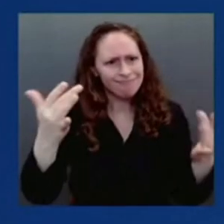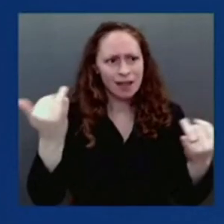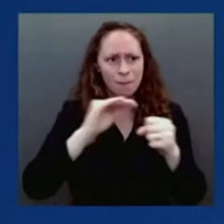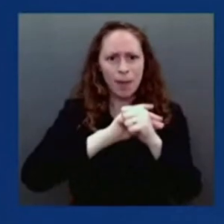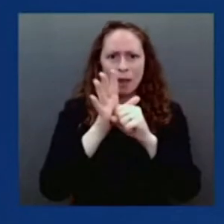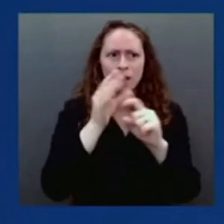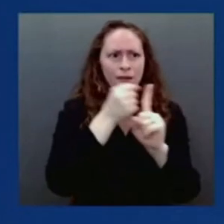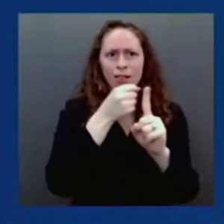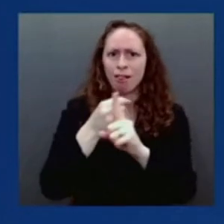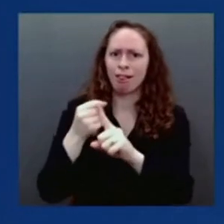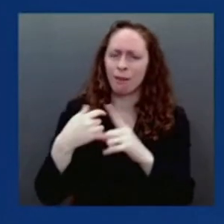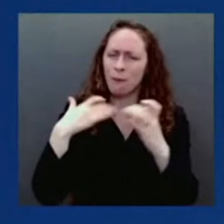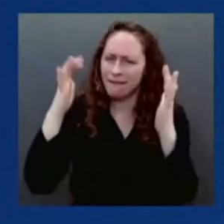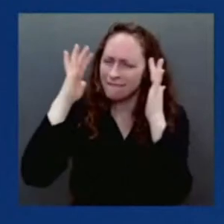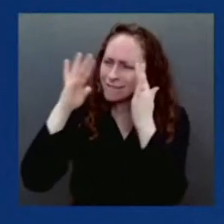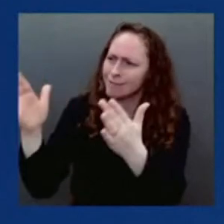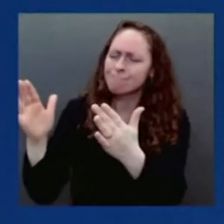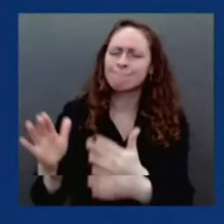Kevin.